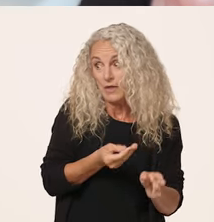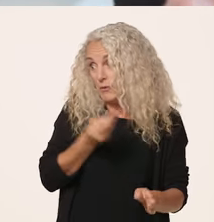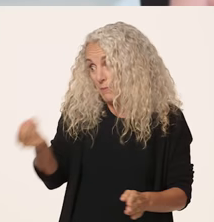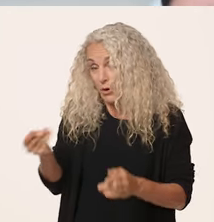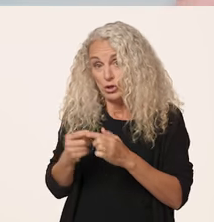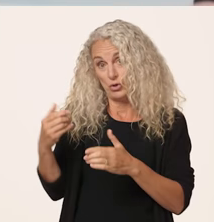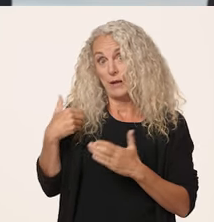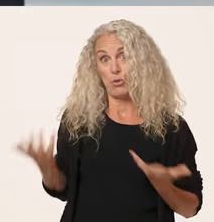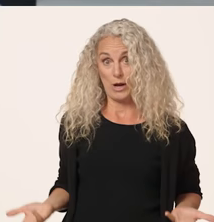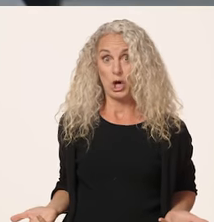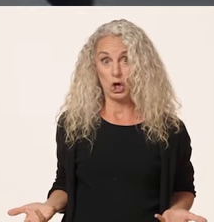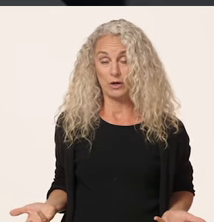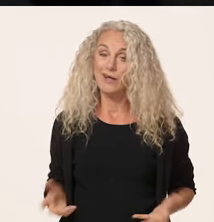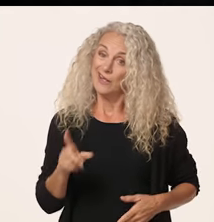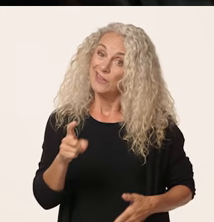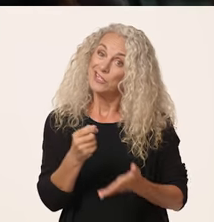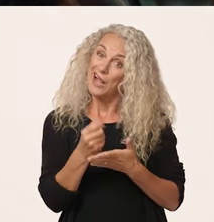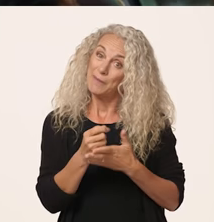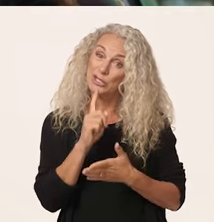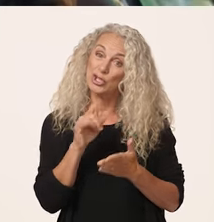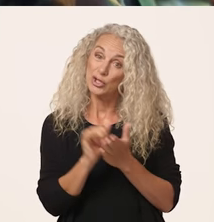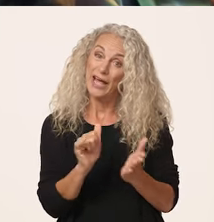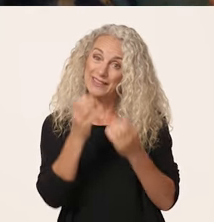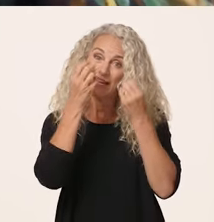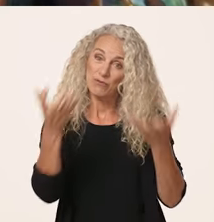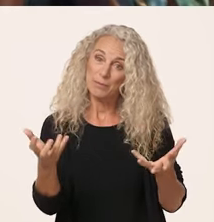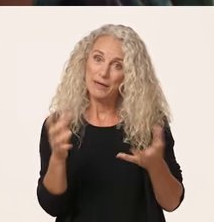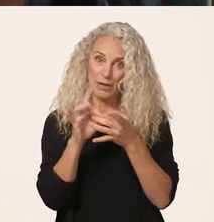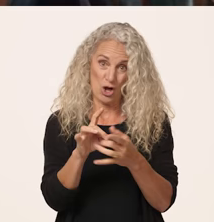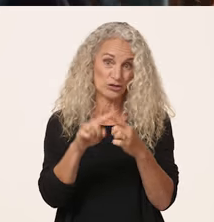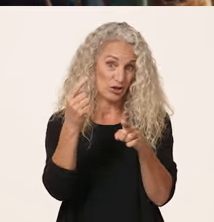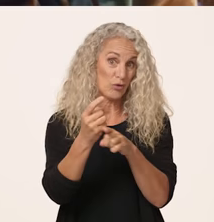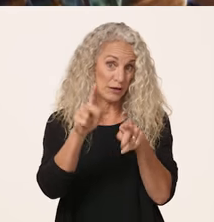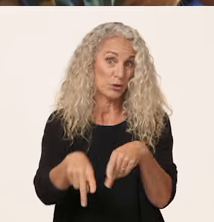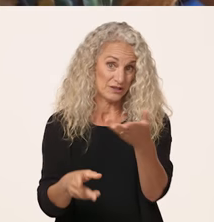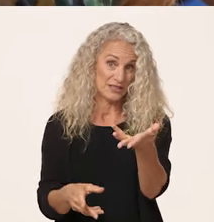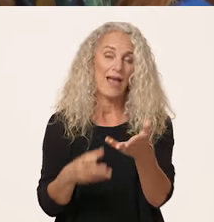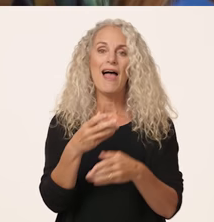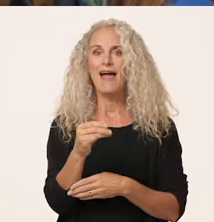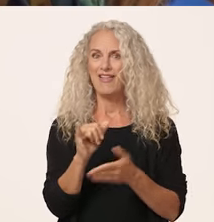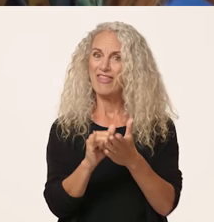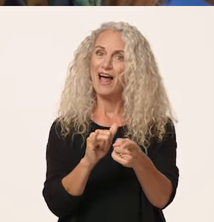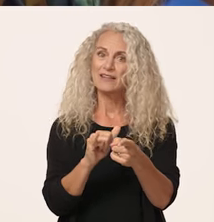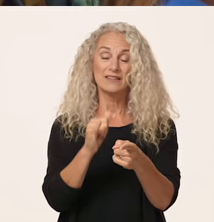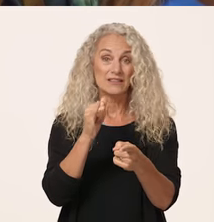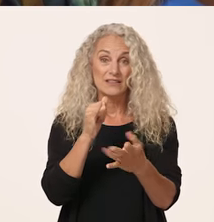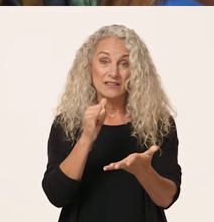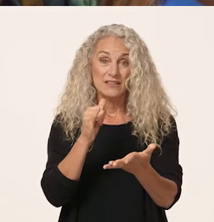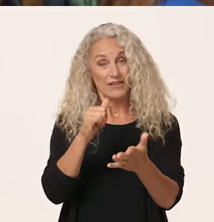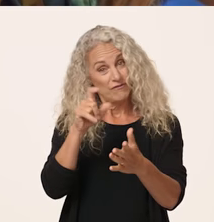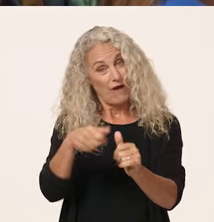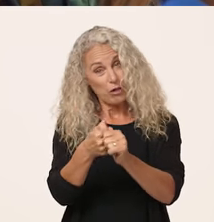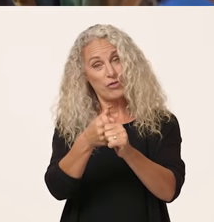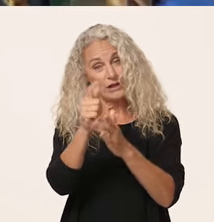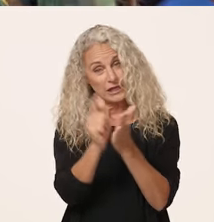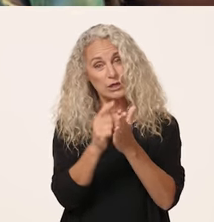reporting that information to the employer. They should help make sure that the information belongs to the correct candidate and is otherwise